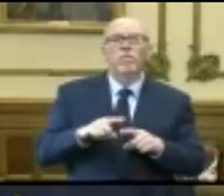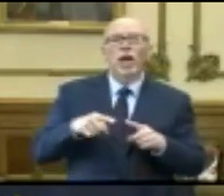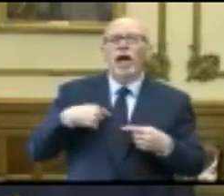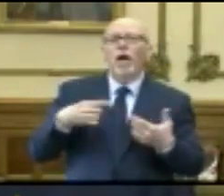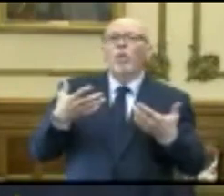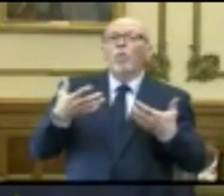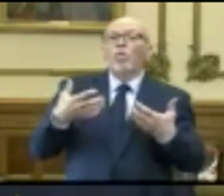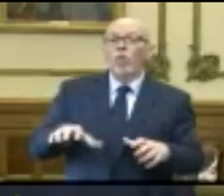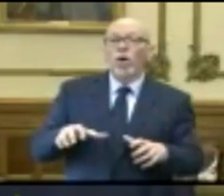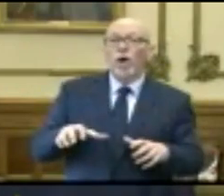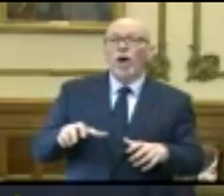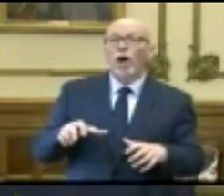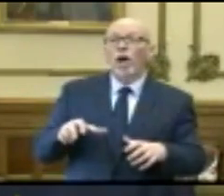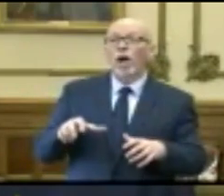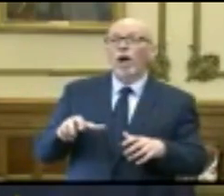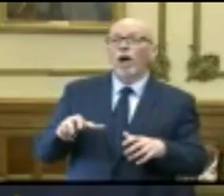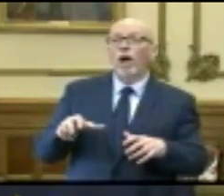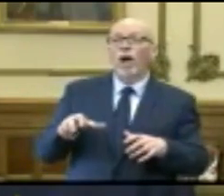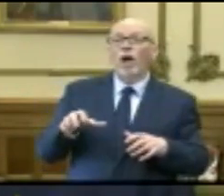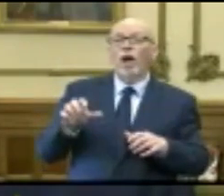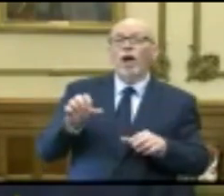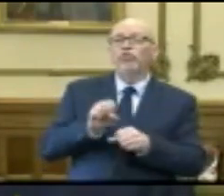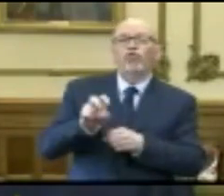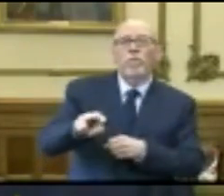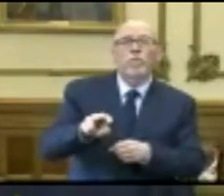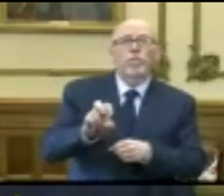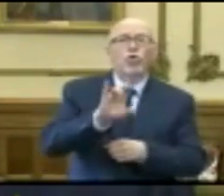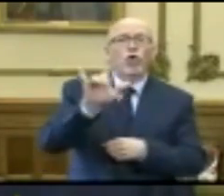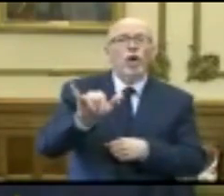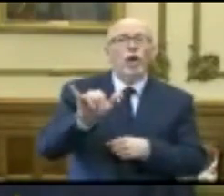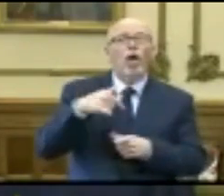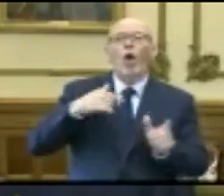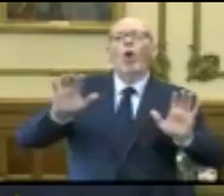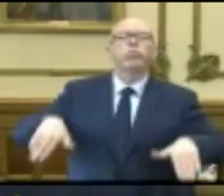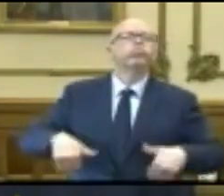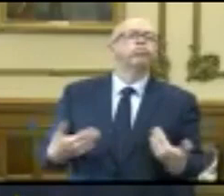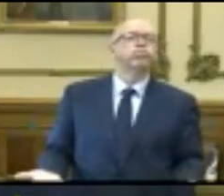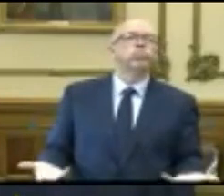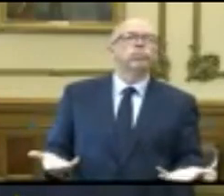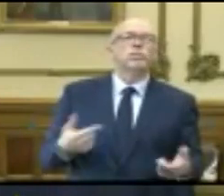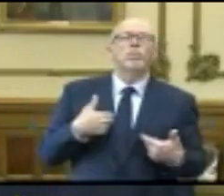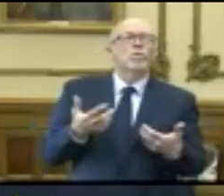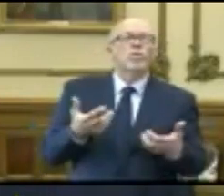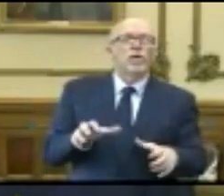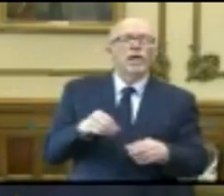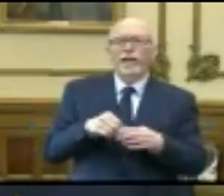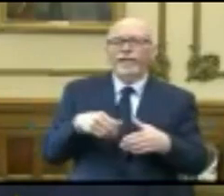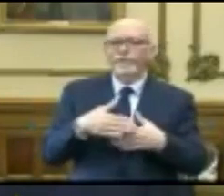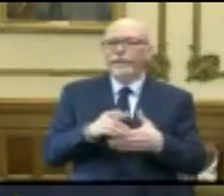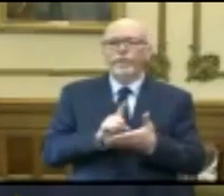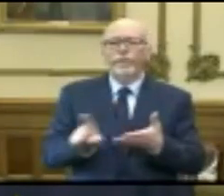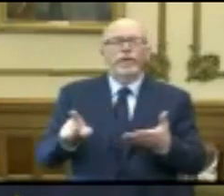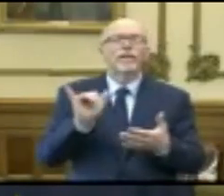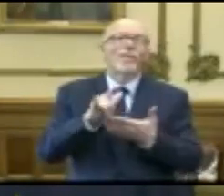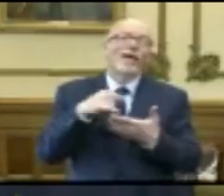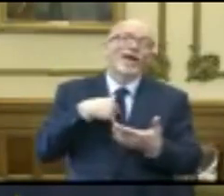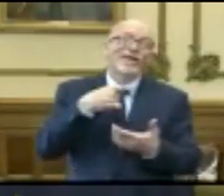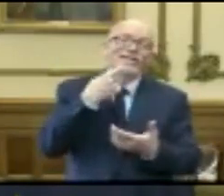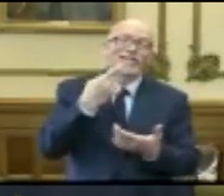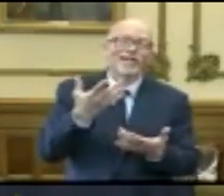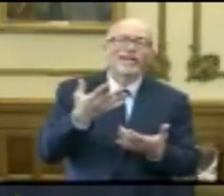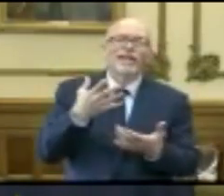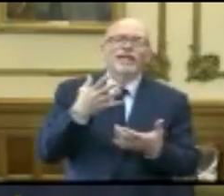do is prematurely loosen up, and over the next week, and that's why I've said and